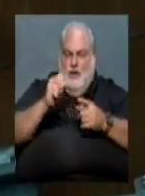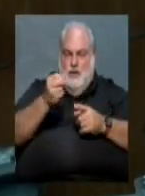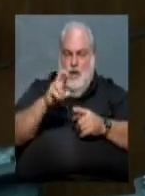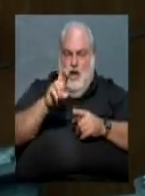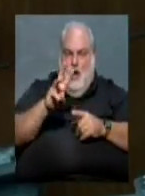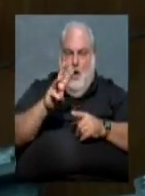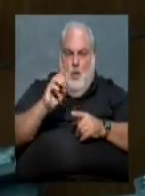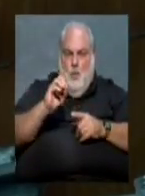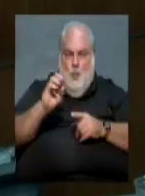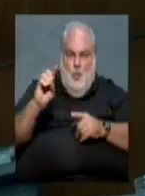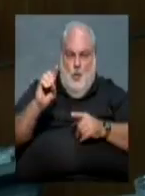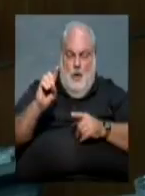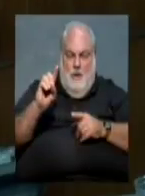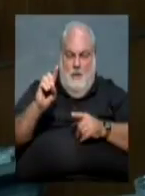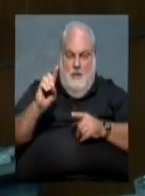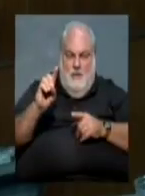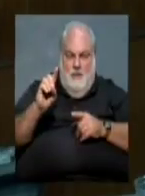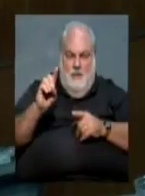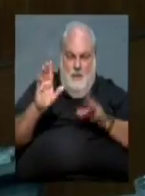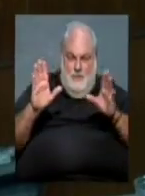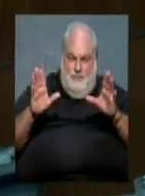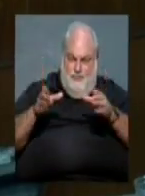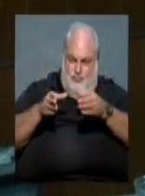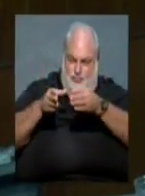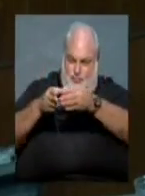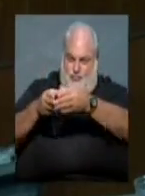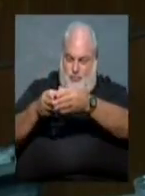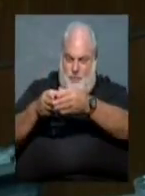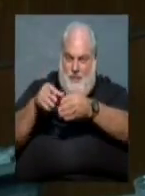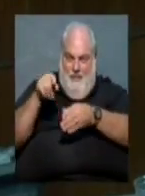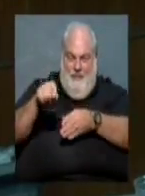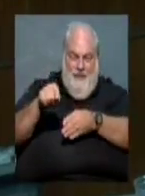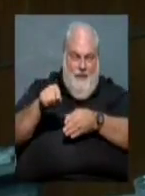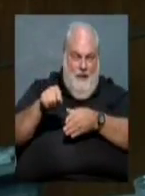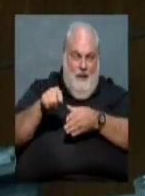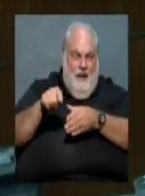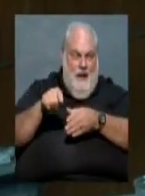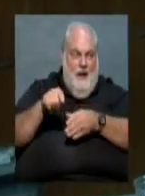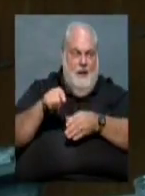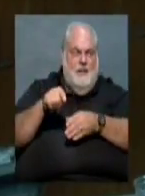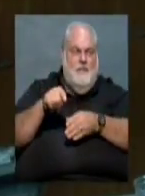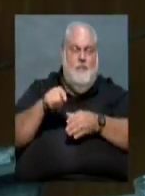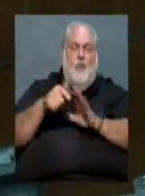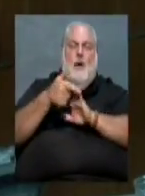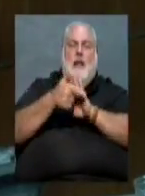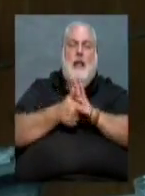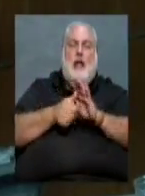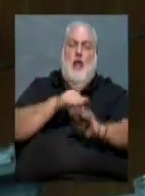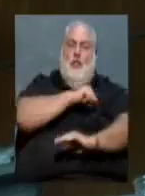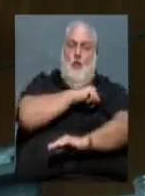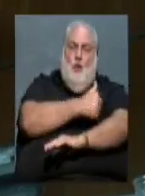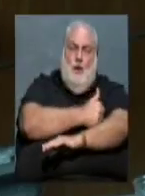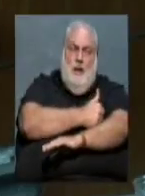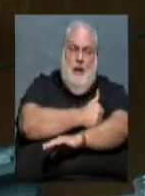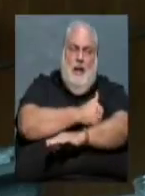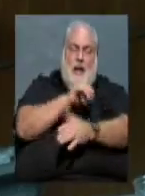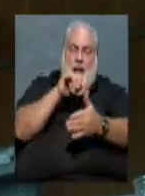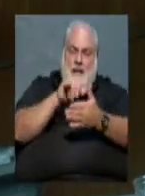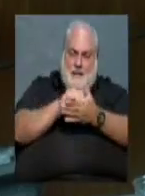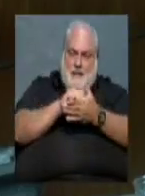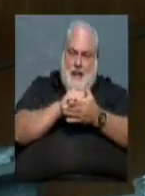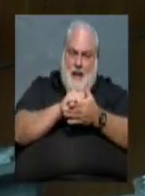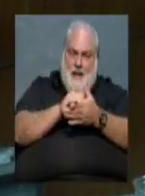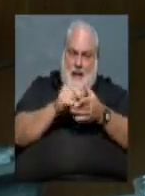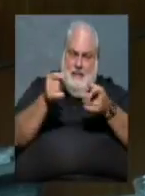of questions, Tom, and maybe you're going to chime in, Bruce, in the form of some written memo. Under what legal authority does this understanding exist?